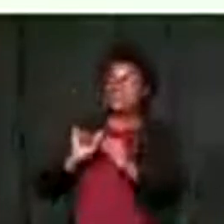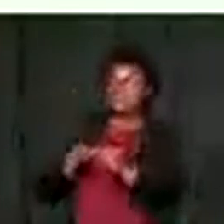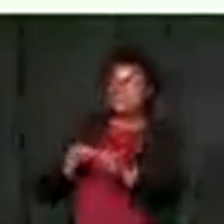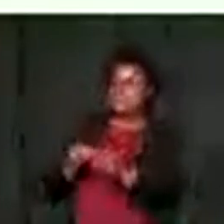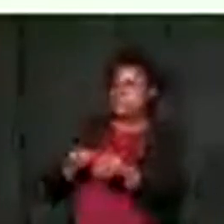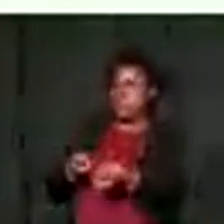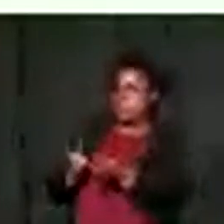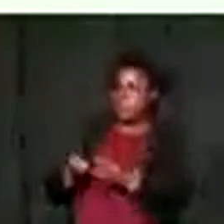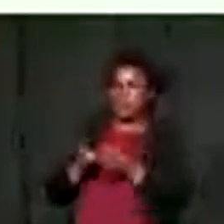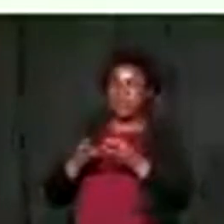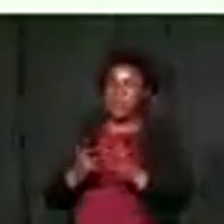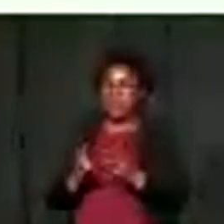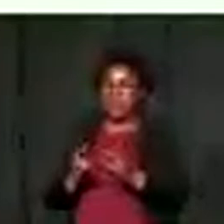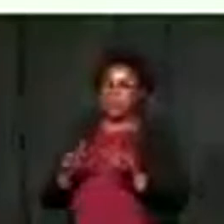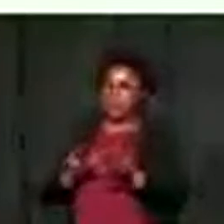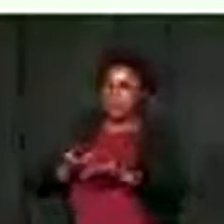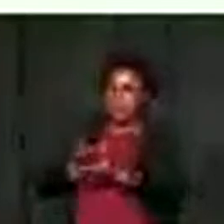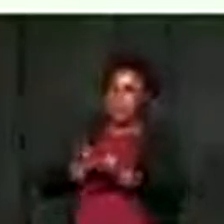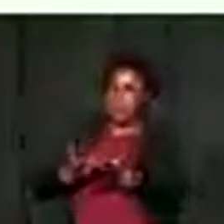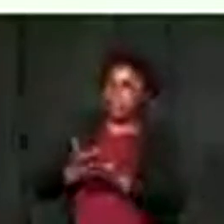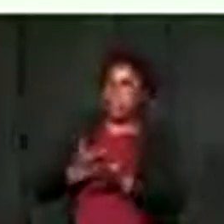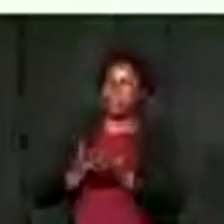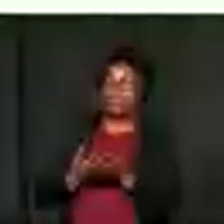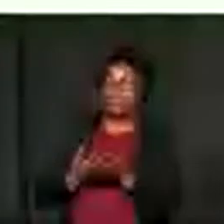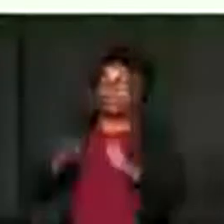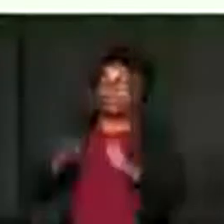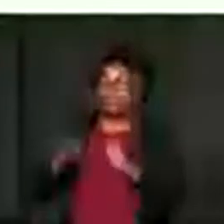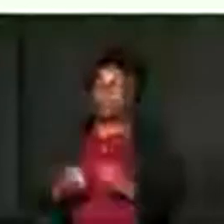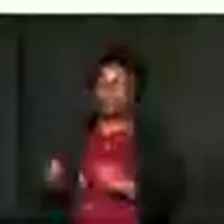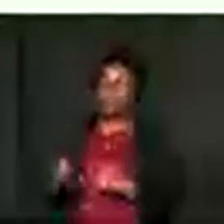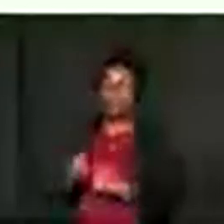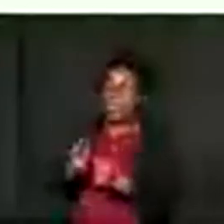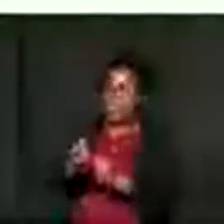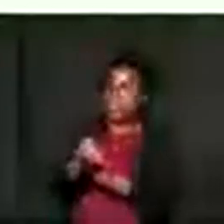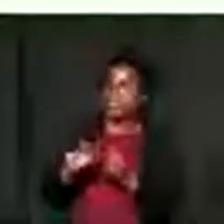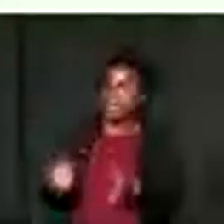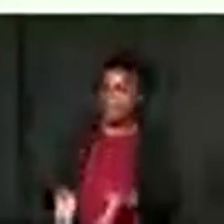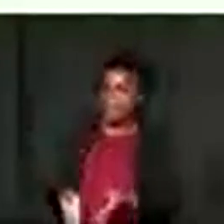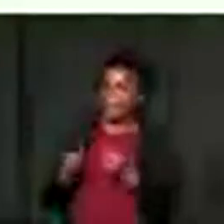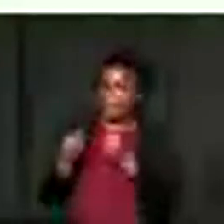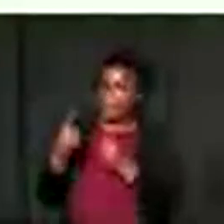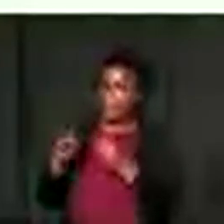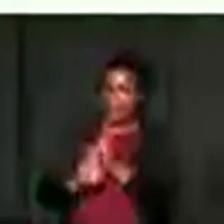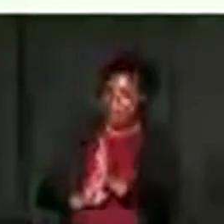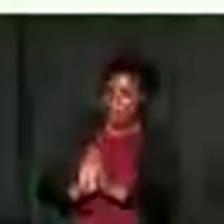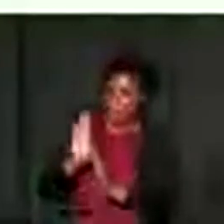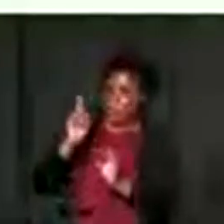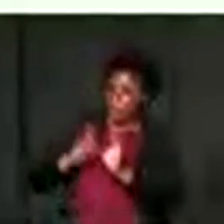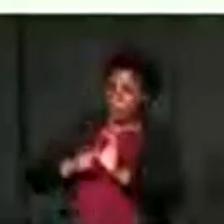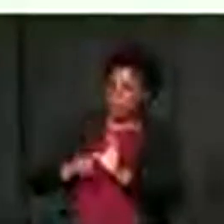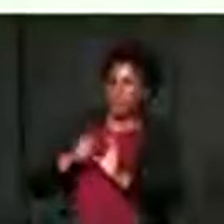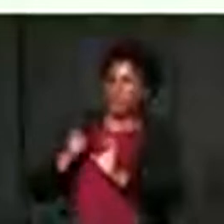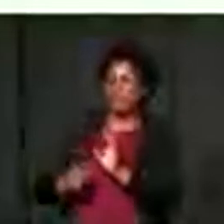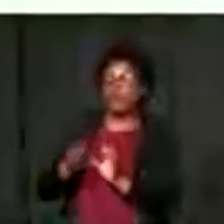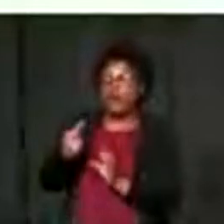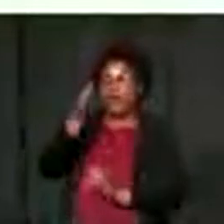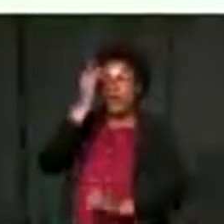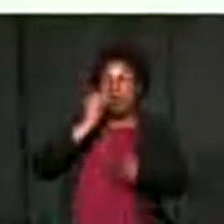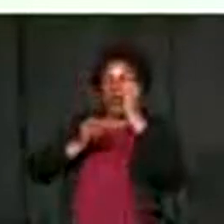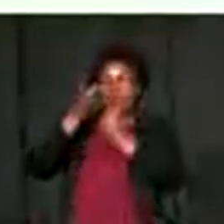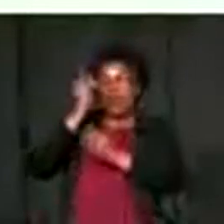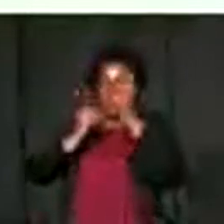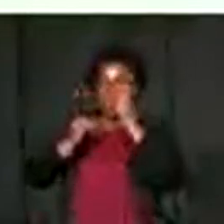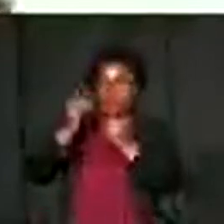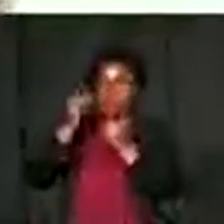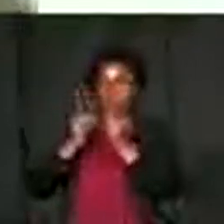and data. To develop strategies to improve the quality and efficiency of learning outcomes and bolster